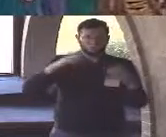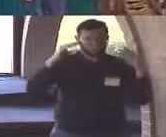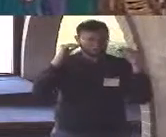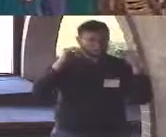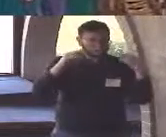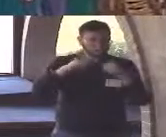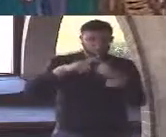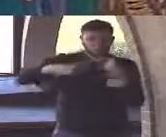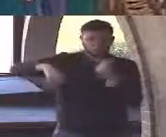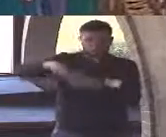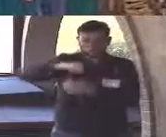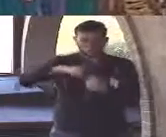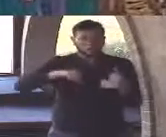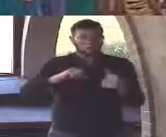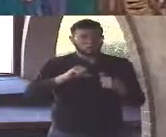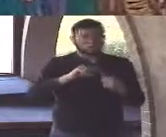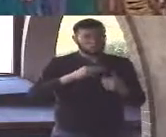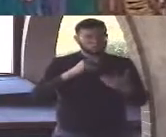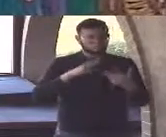one another